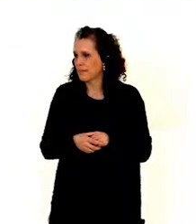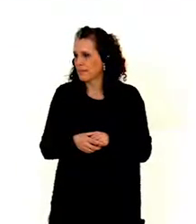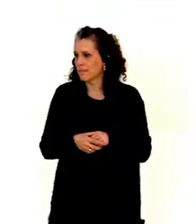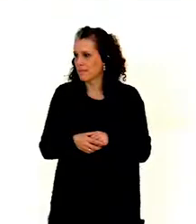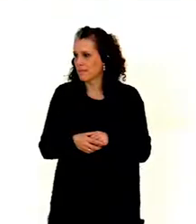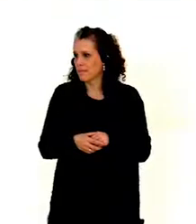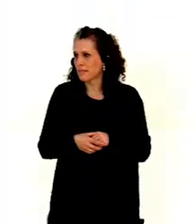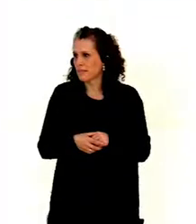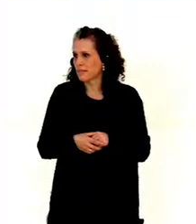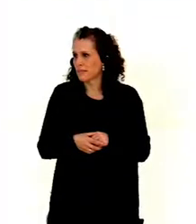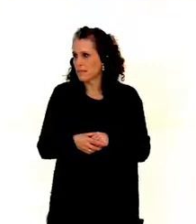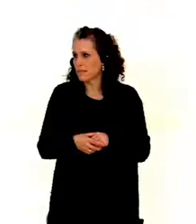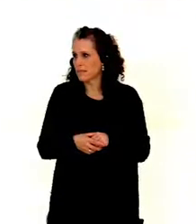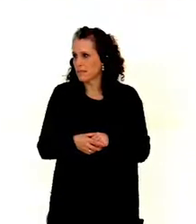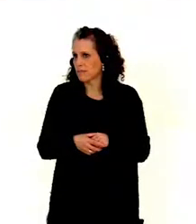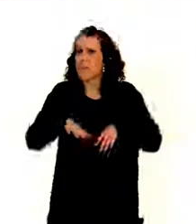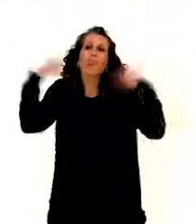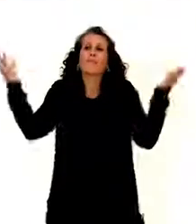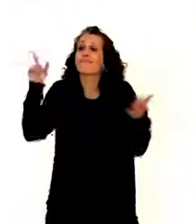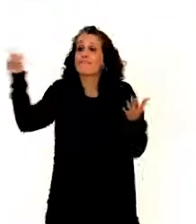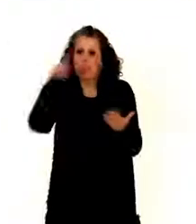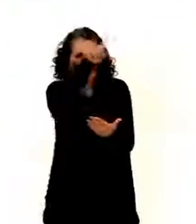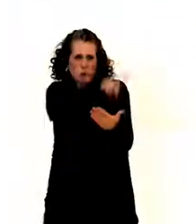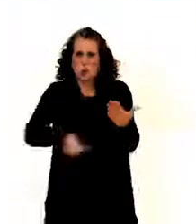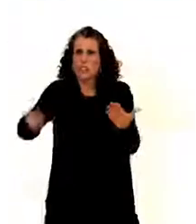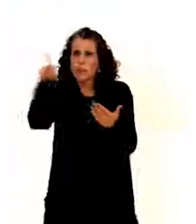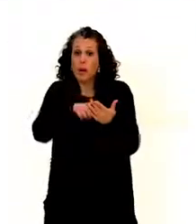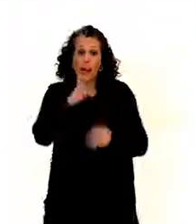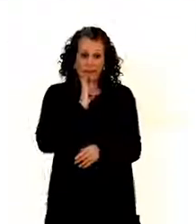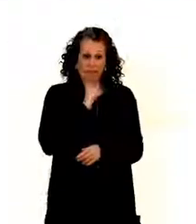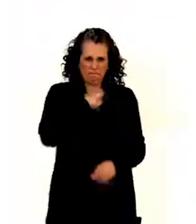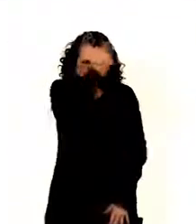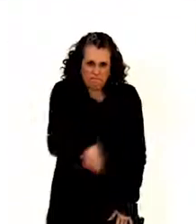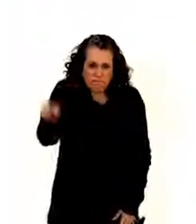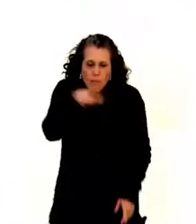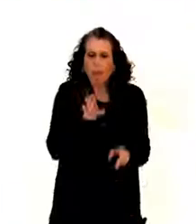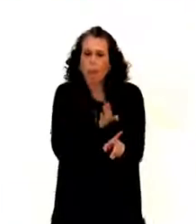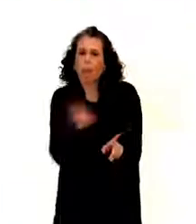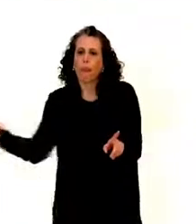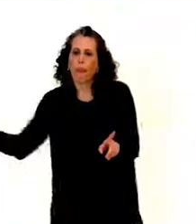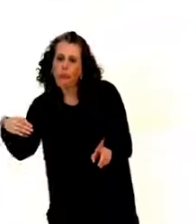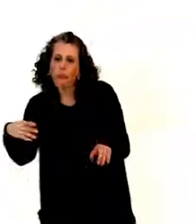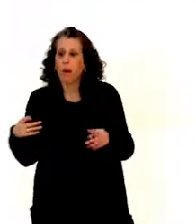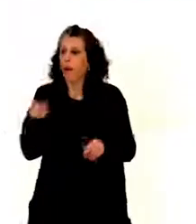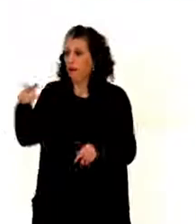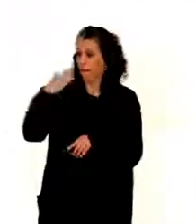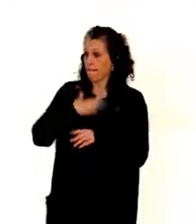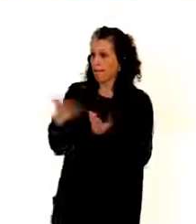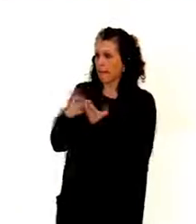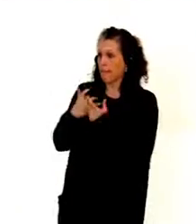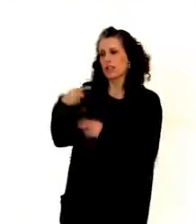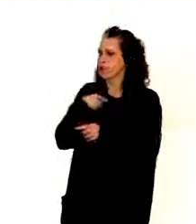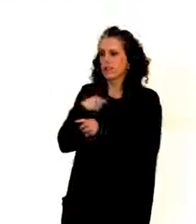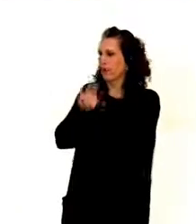So, any form of discrimination, direct, indirect, denial of reasonable accommodation to all persons with disabilities.